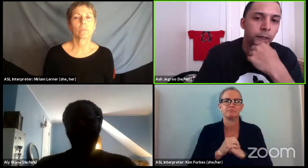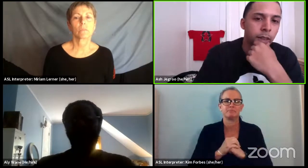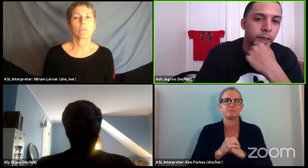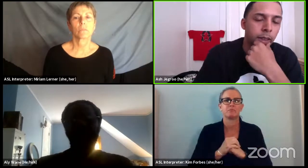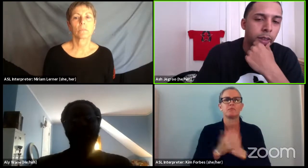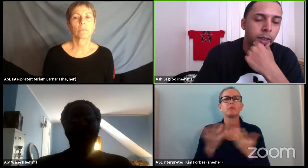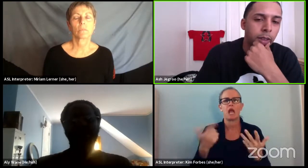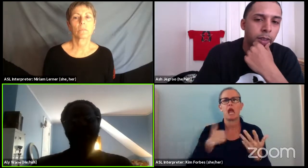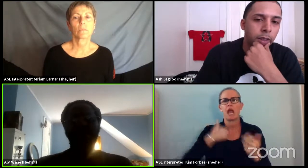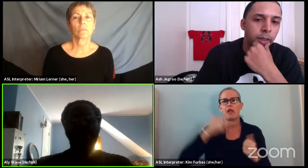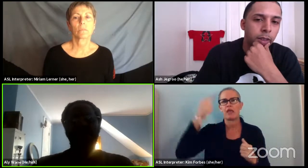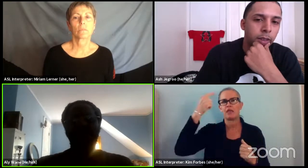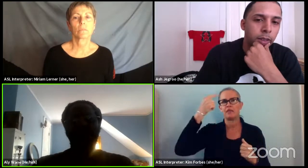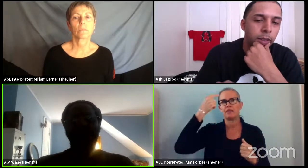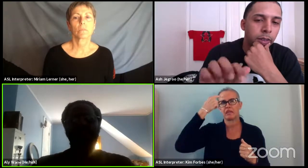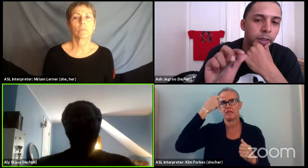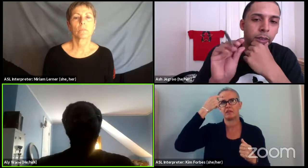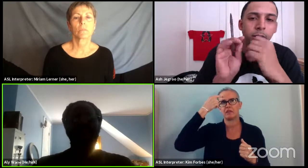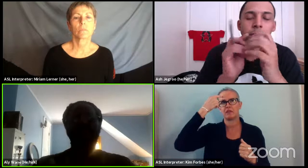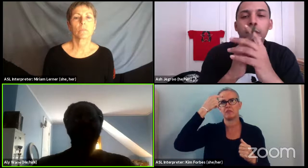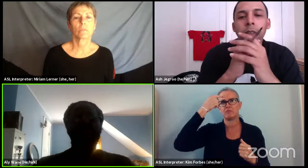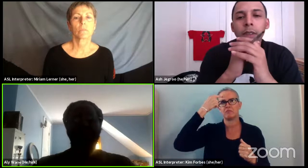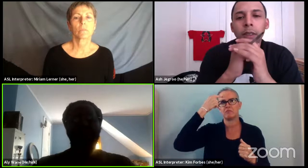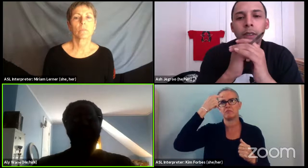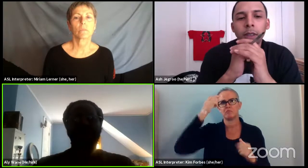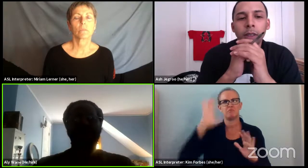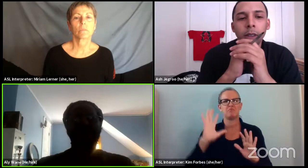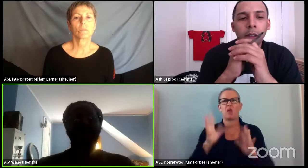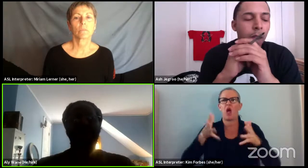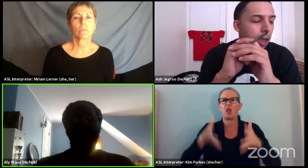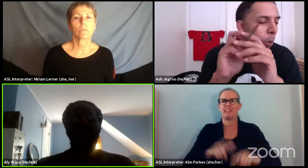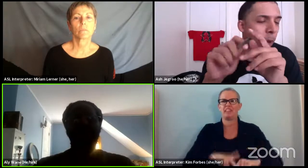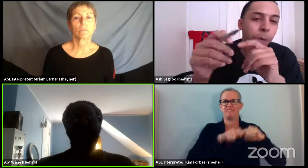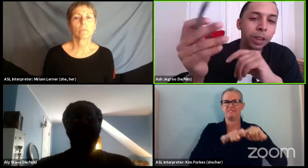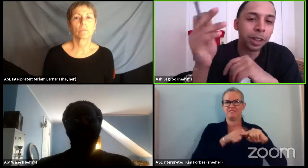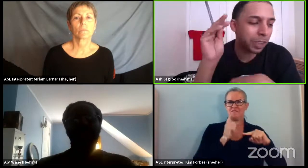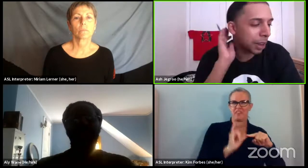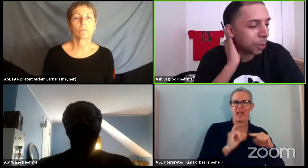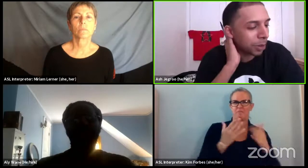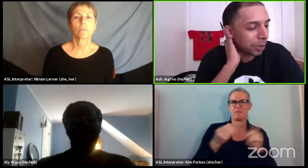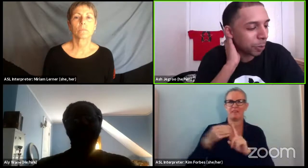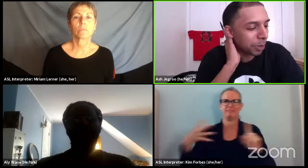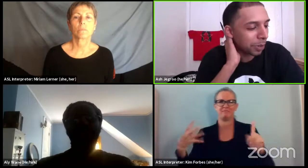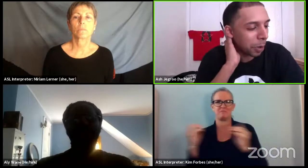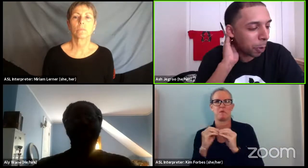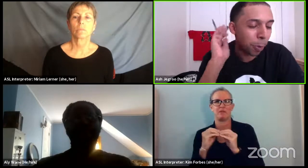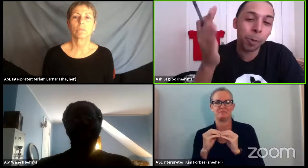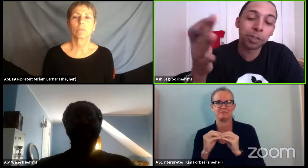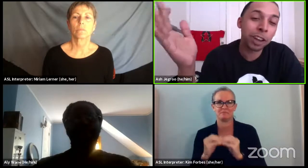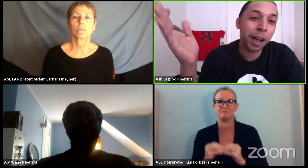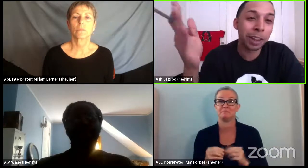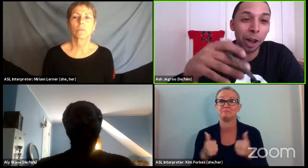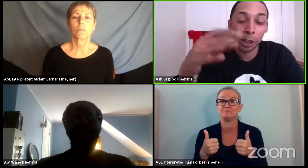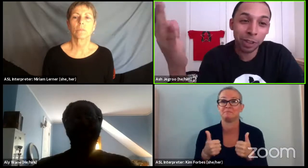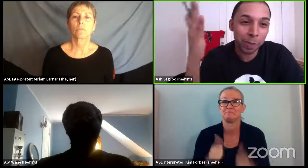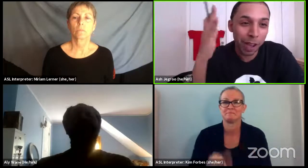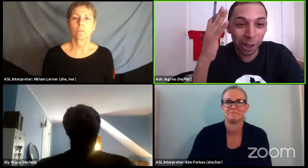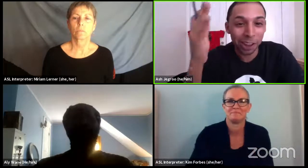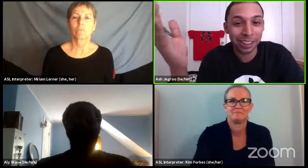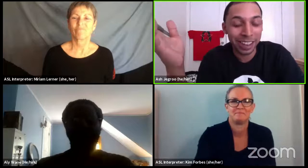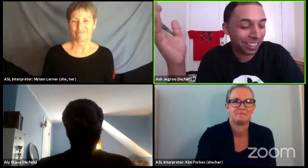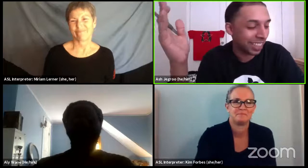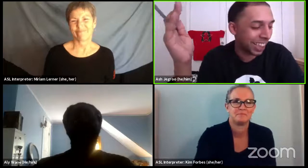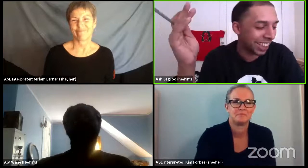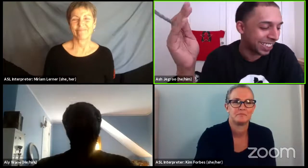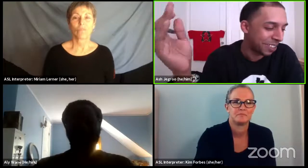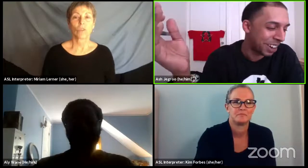So I think I'll, I'll just, I'll just maybe leave it at that and maybe expand a little. yeah, when we're talking about law, let's talk about